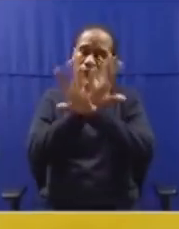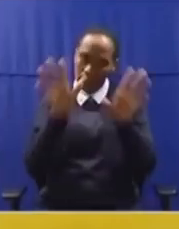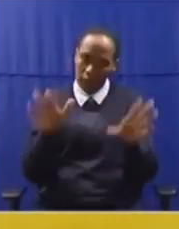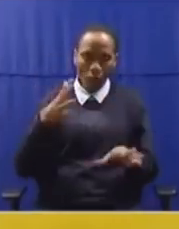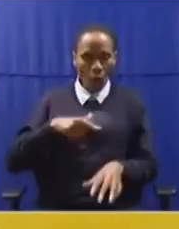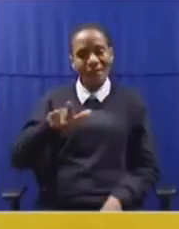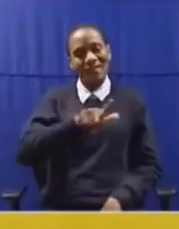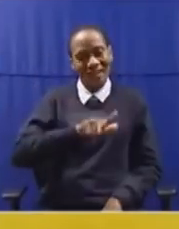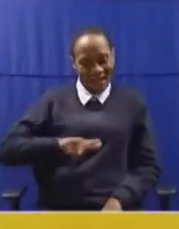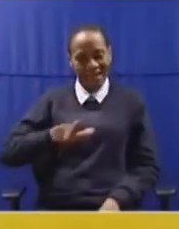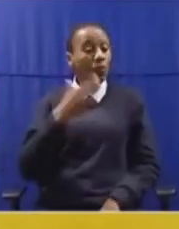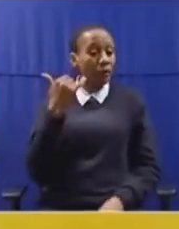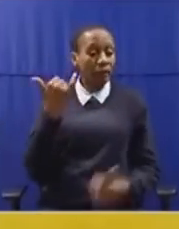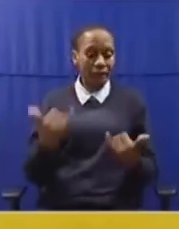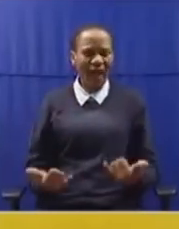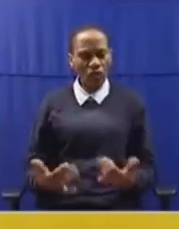the land, and they want it now.